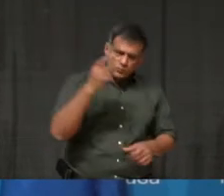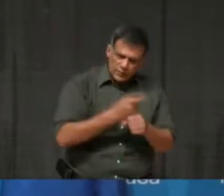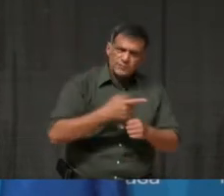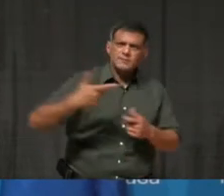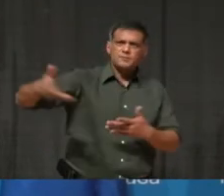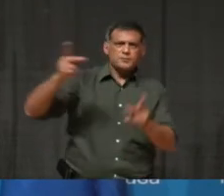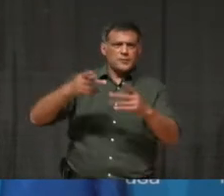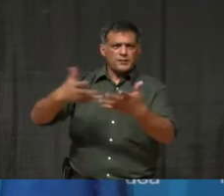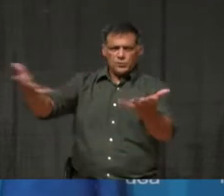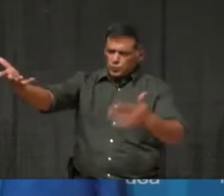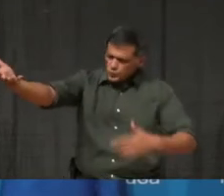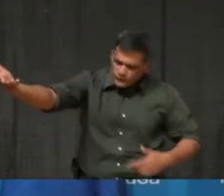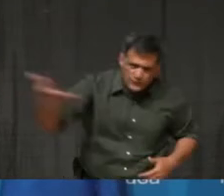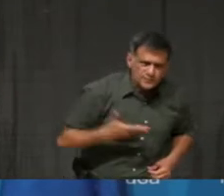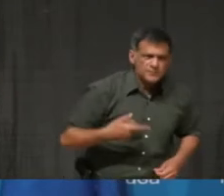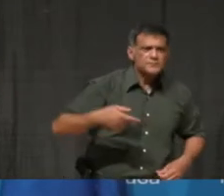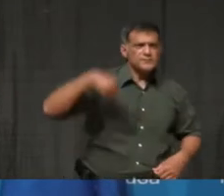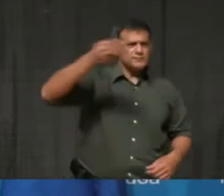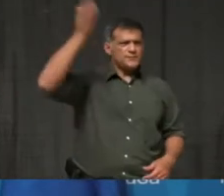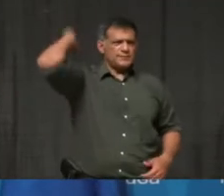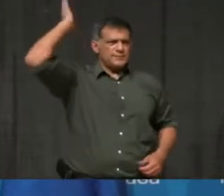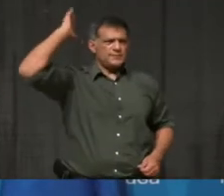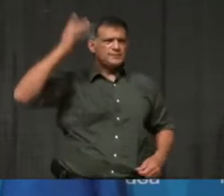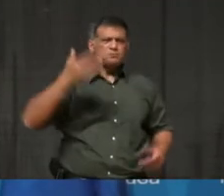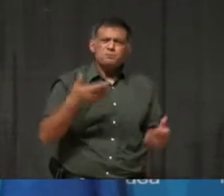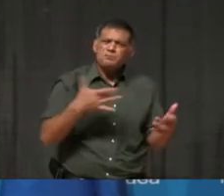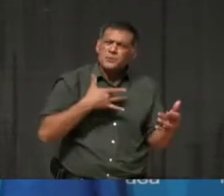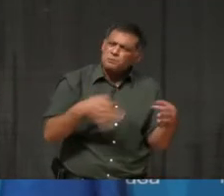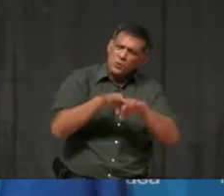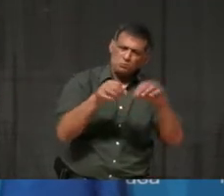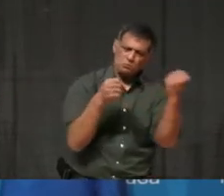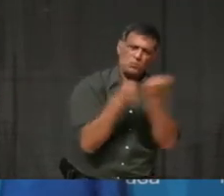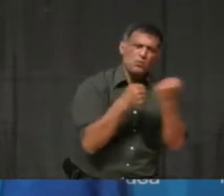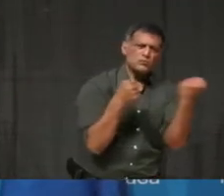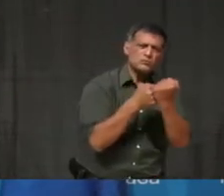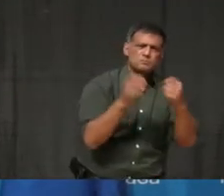than ever to support our local businesses. Louie, come on up.